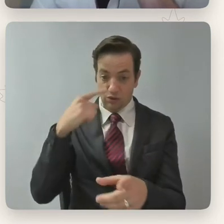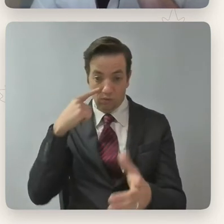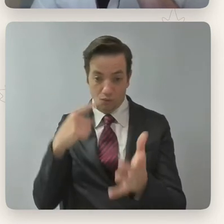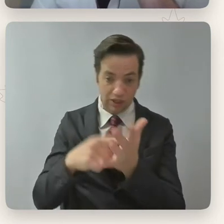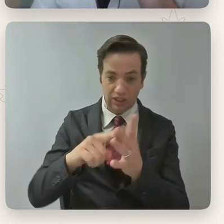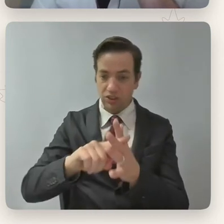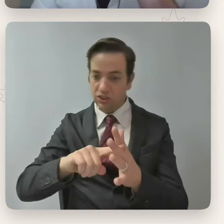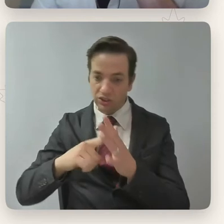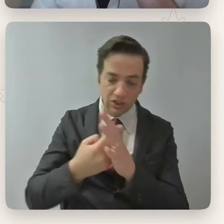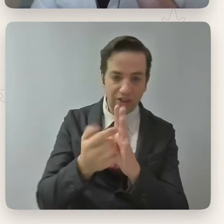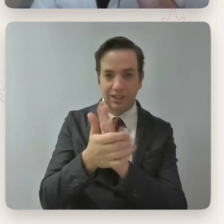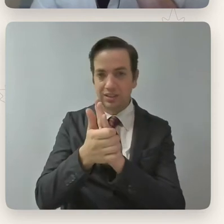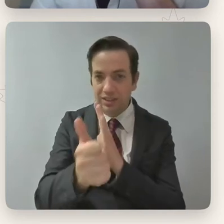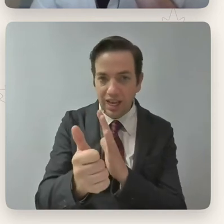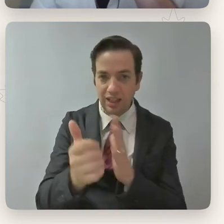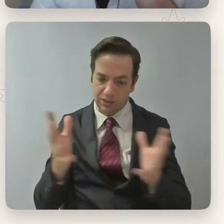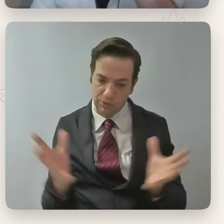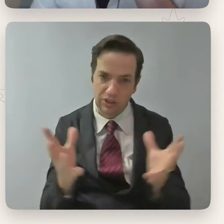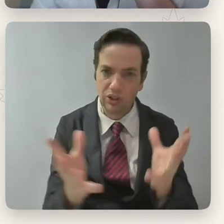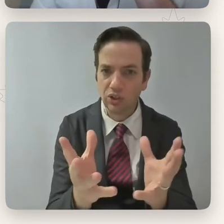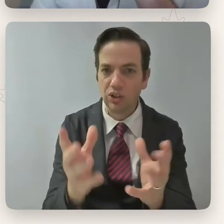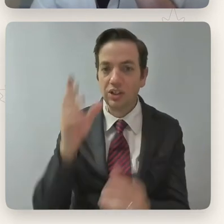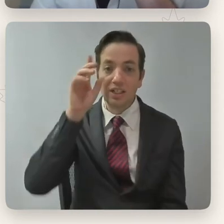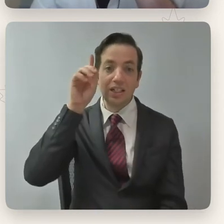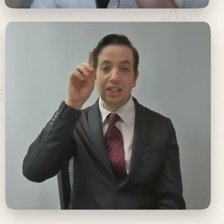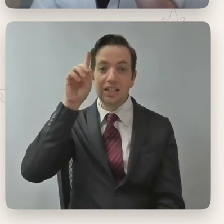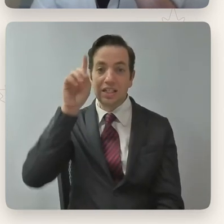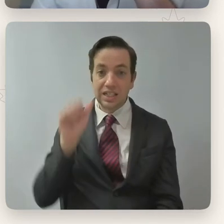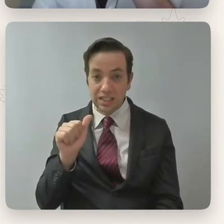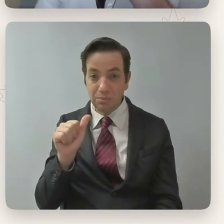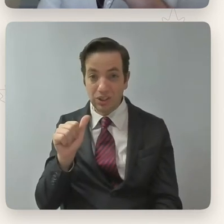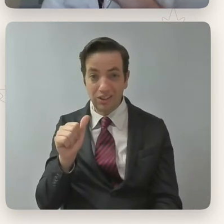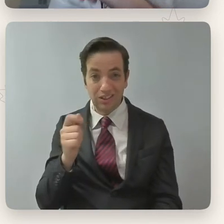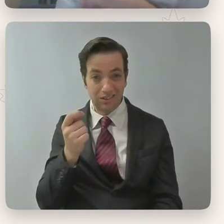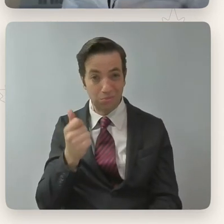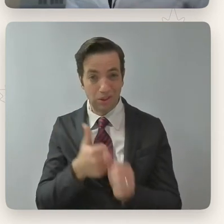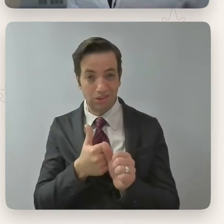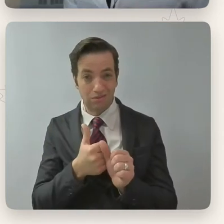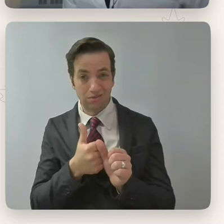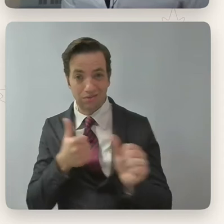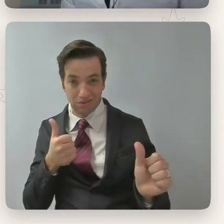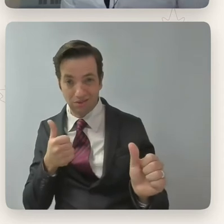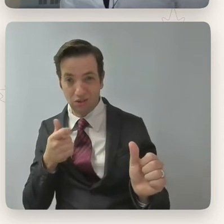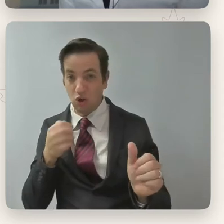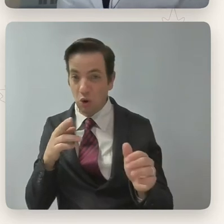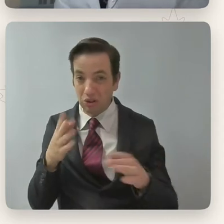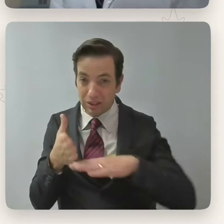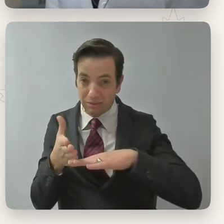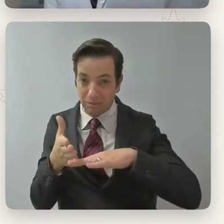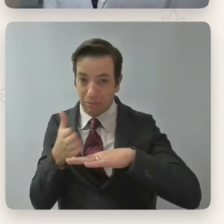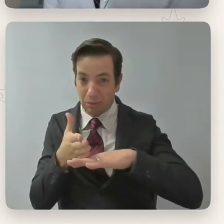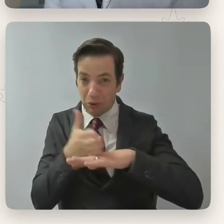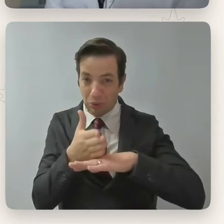lagging in spite of these seeming signs of progress? To sort of speak back to Rodney's point about your inherently intersectional POV, it